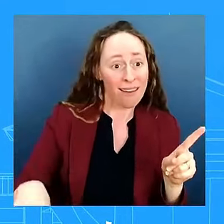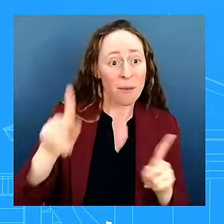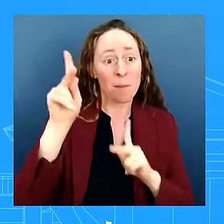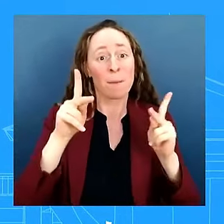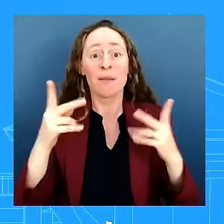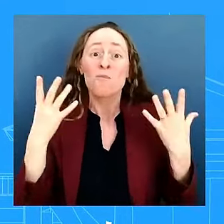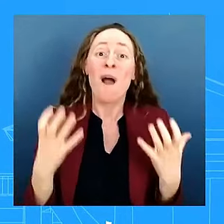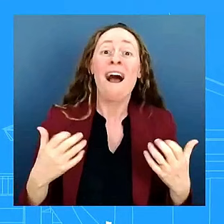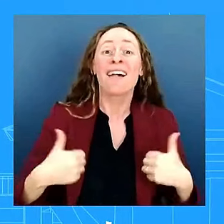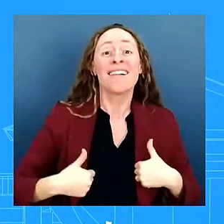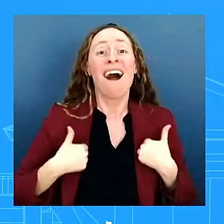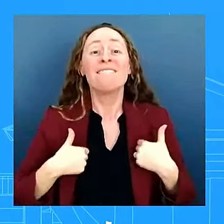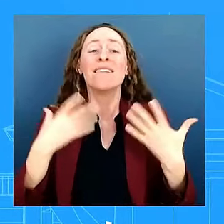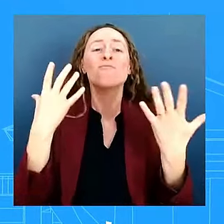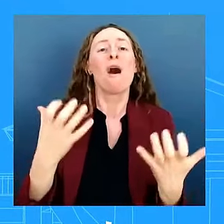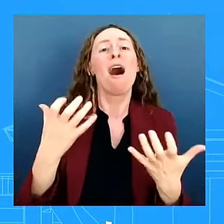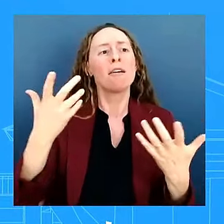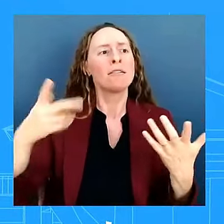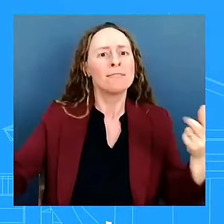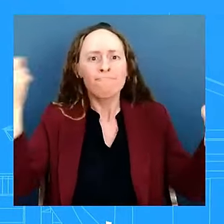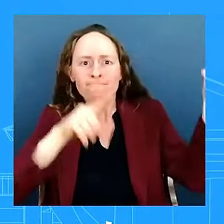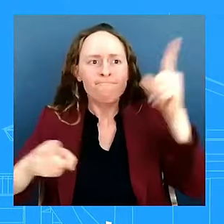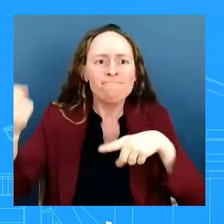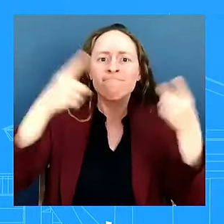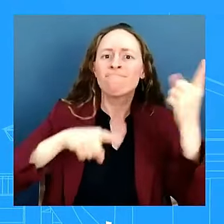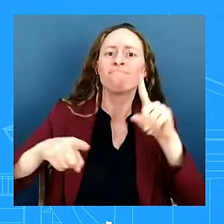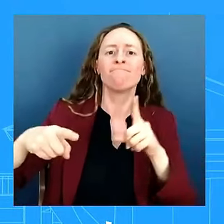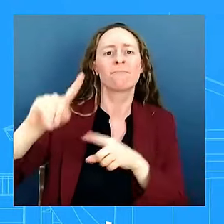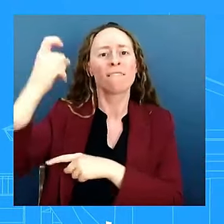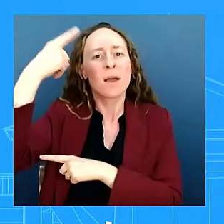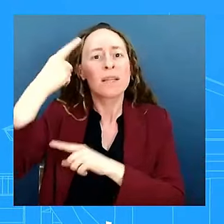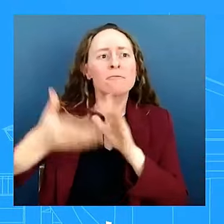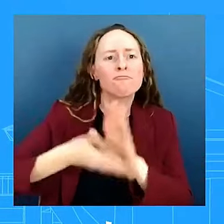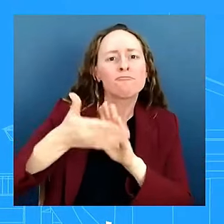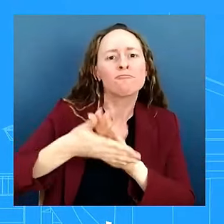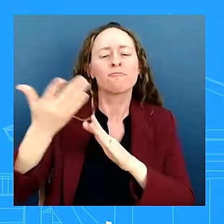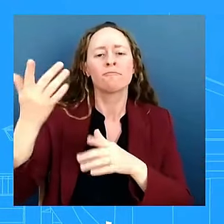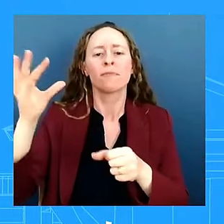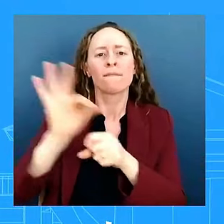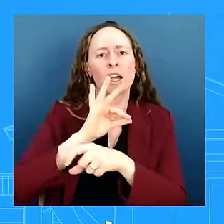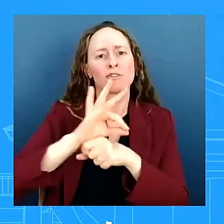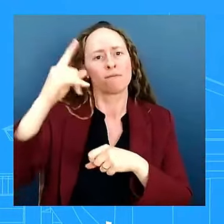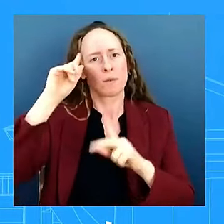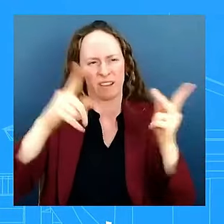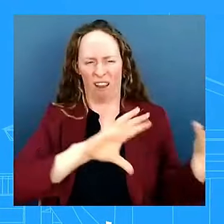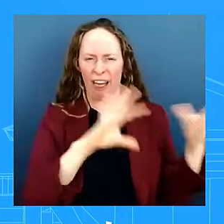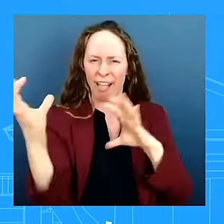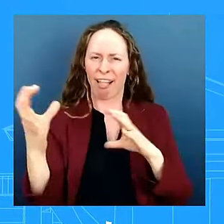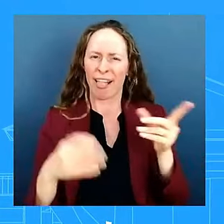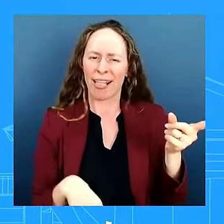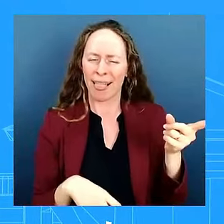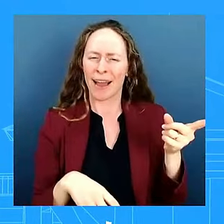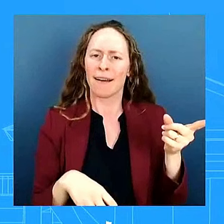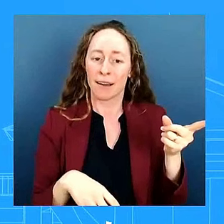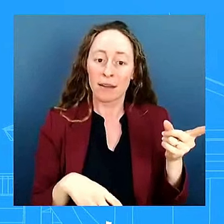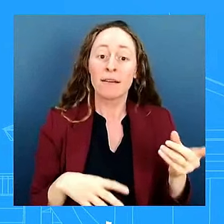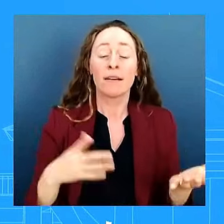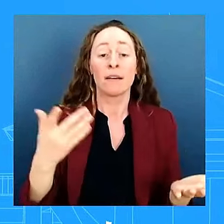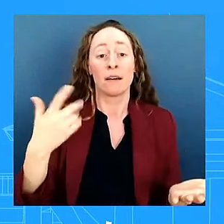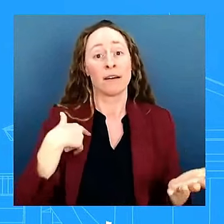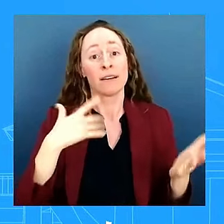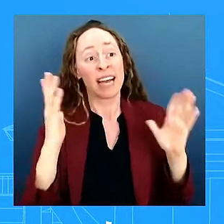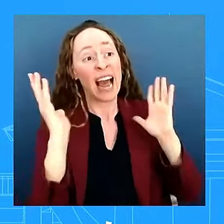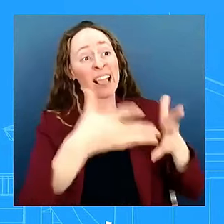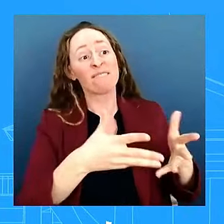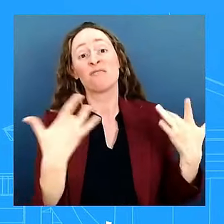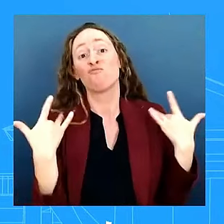prosperous future in the meantime we cannot stand by while maduro and his representatives blatantly commit electoral